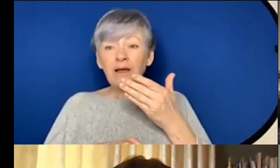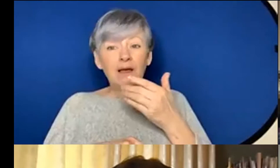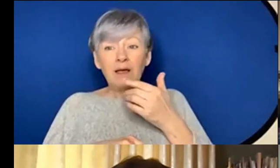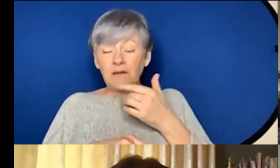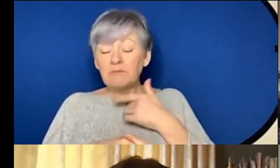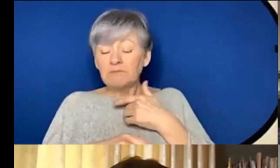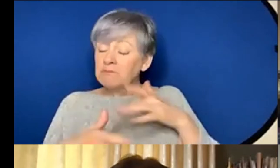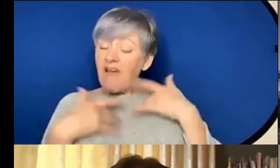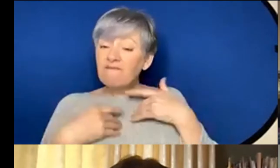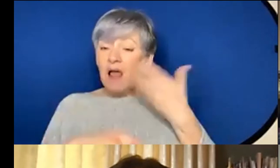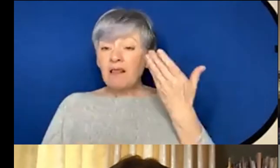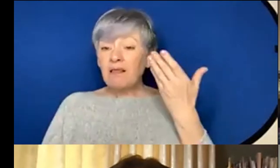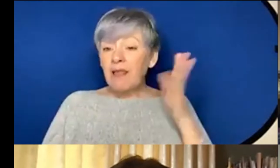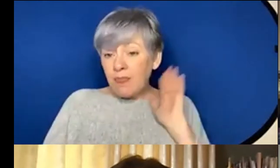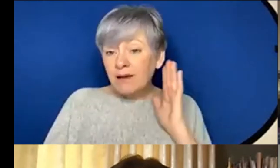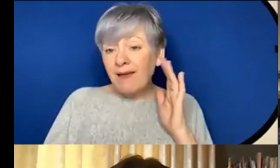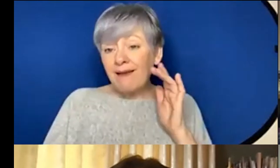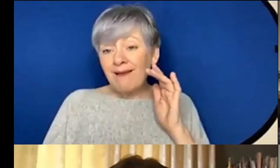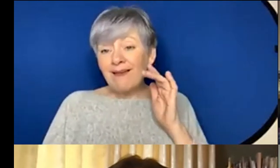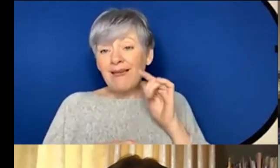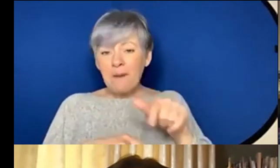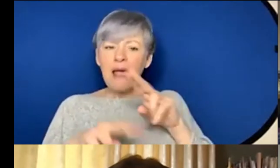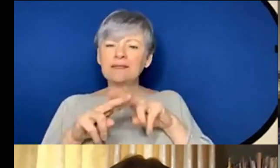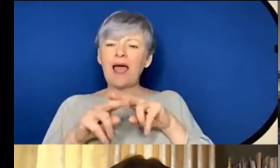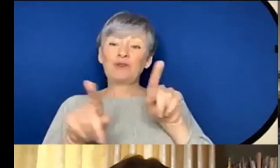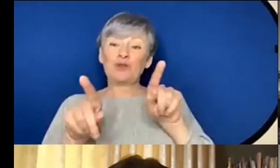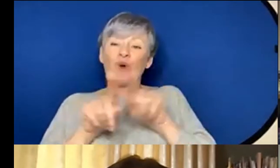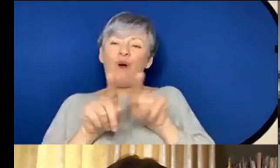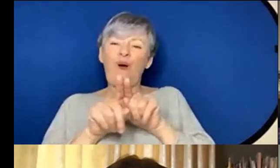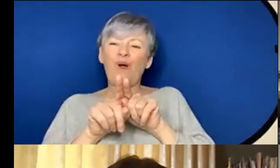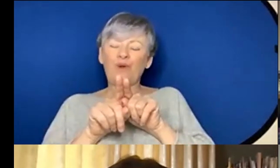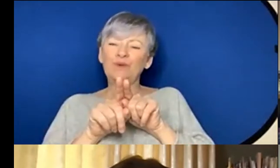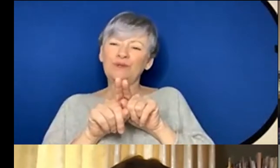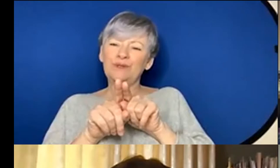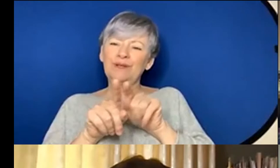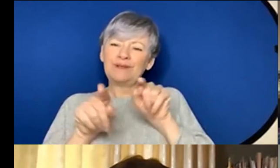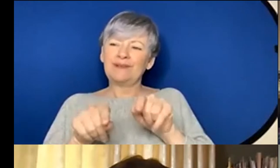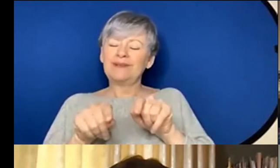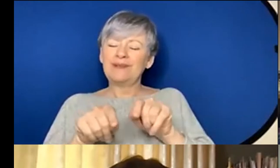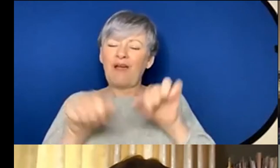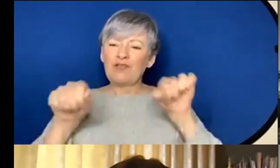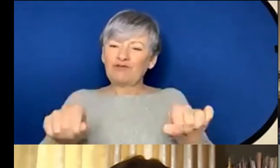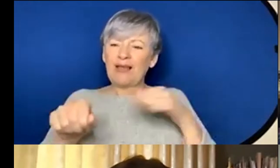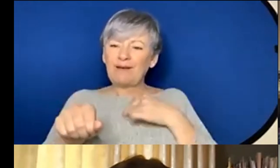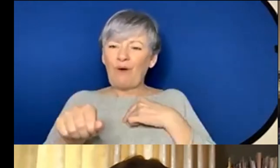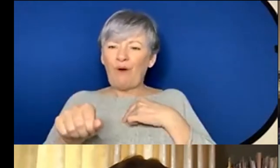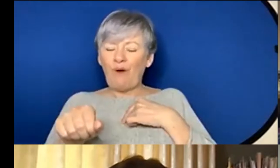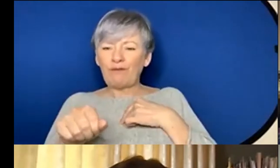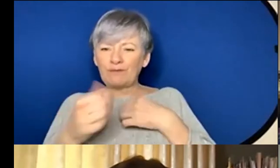lucky I think I suppose it probably helped that my dad is also a chair of a big new music sort of